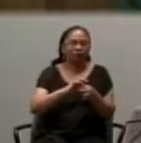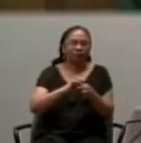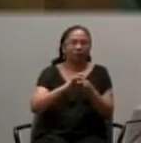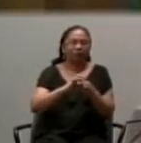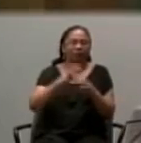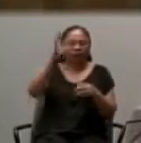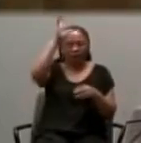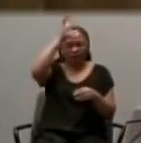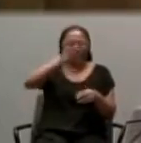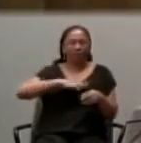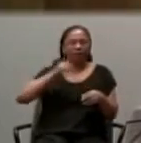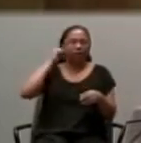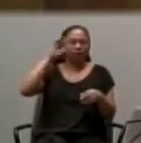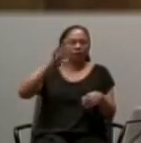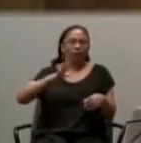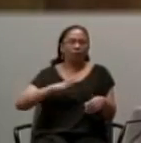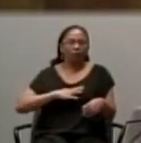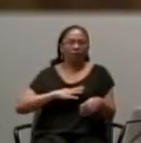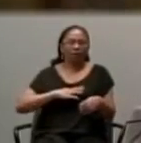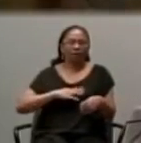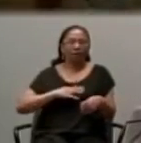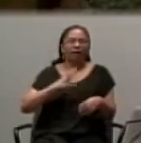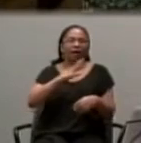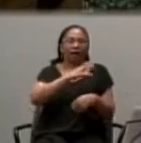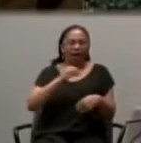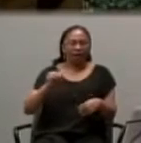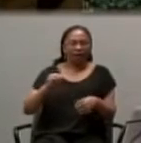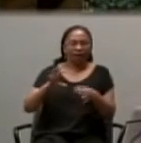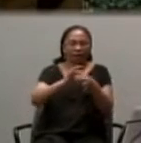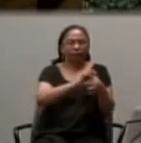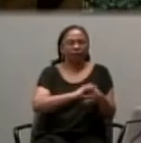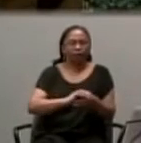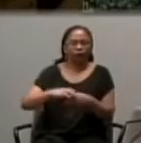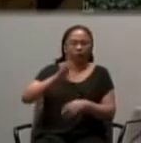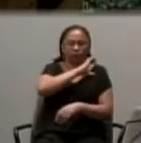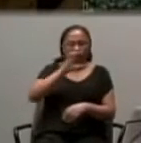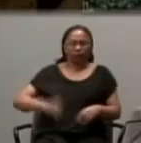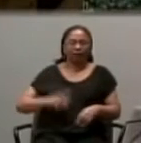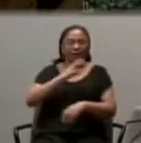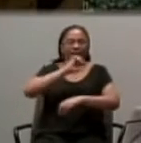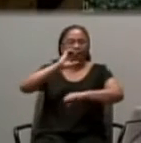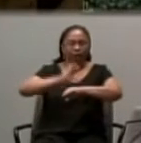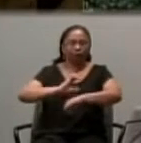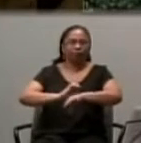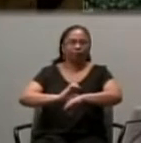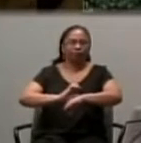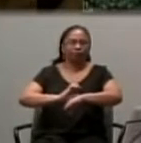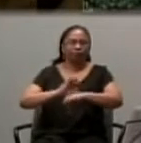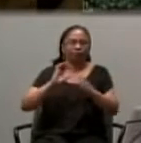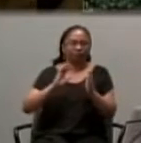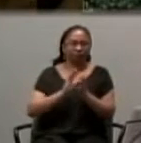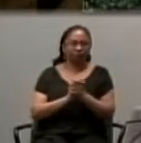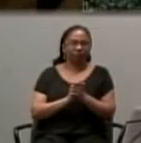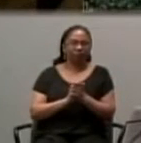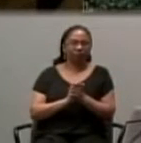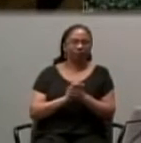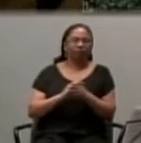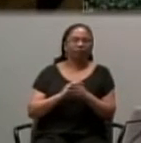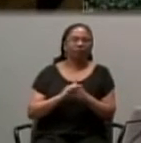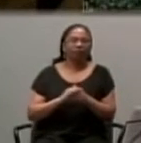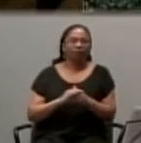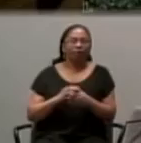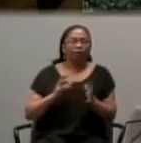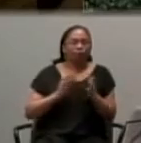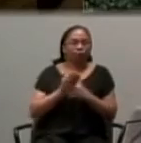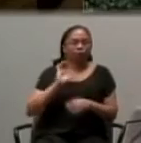a man and a woman, and the relationship between Christ and his church. Which, of course, begins in each of us in